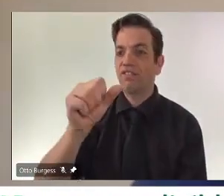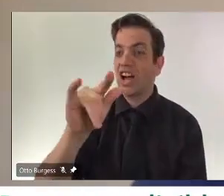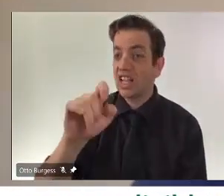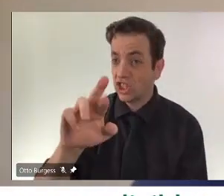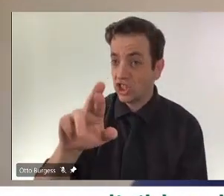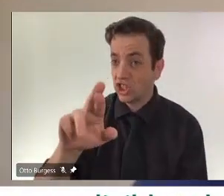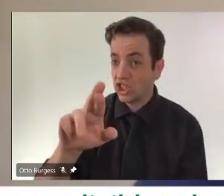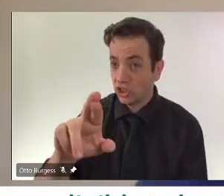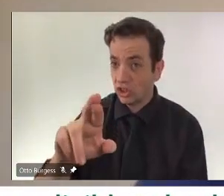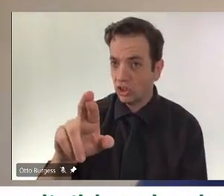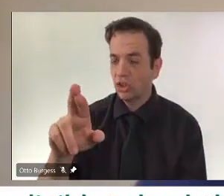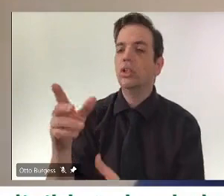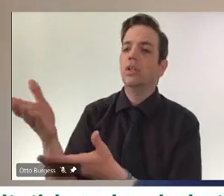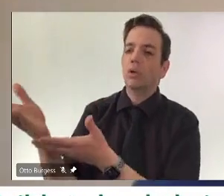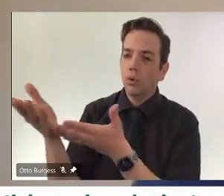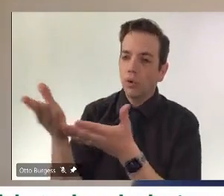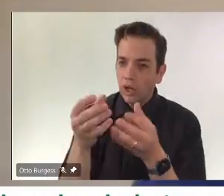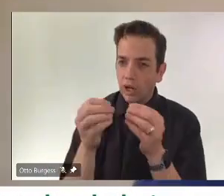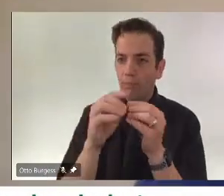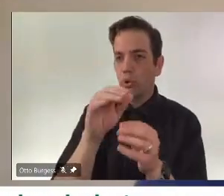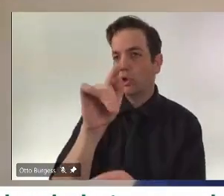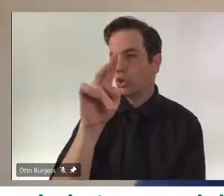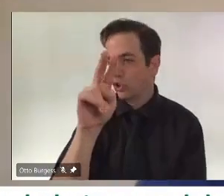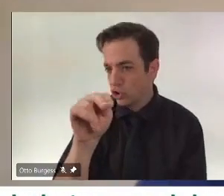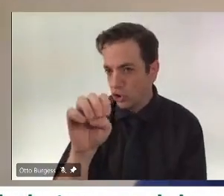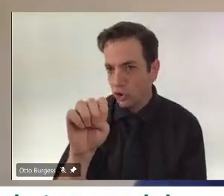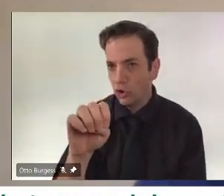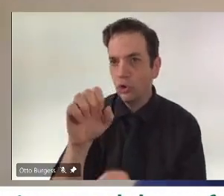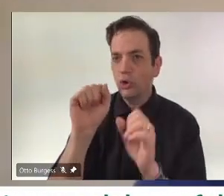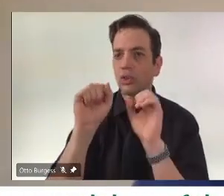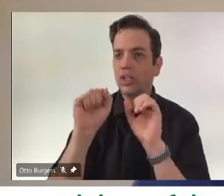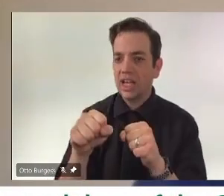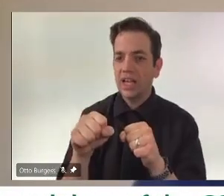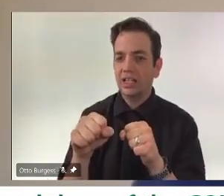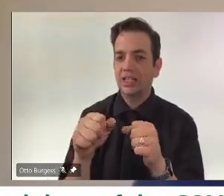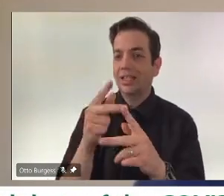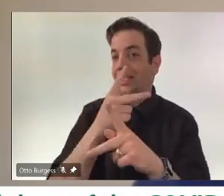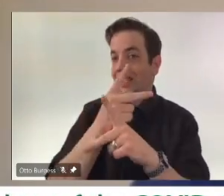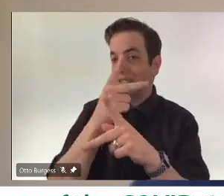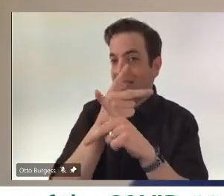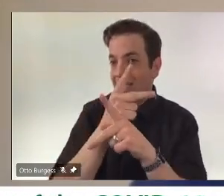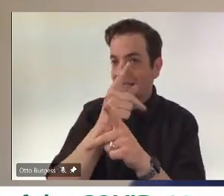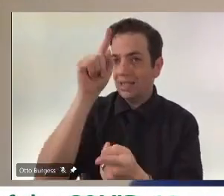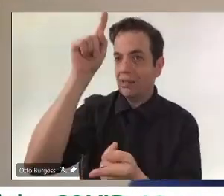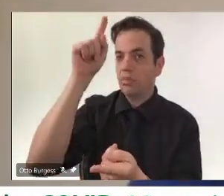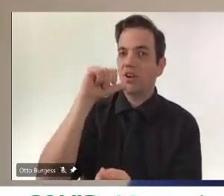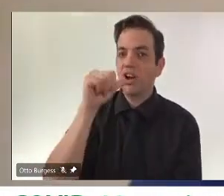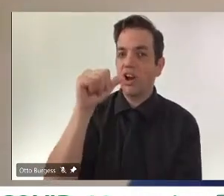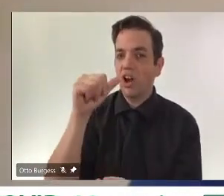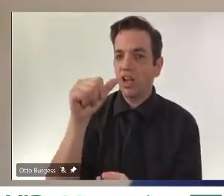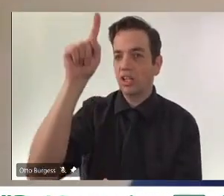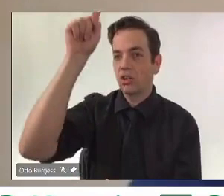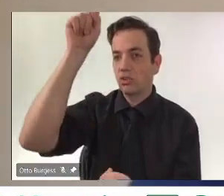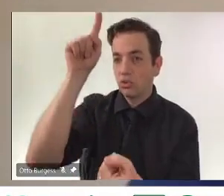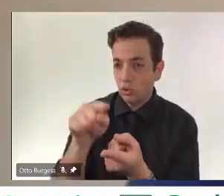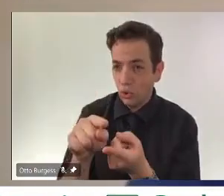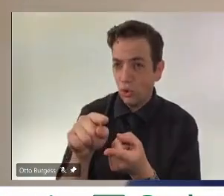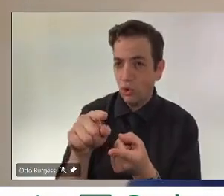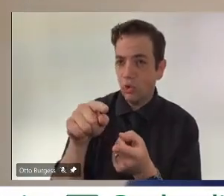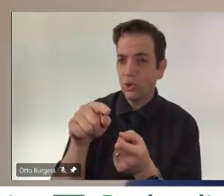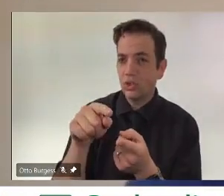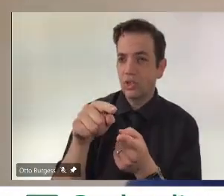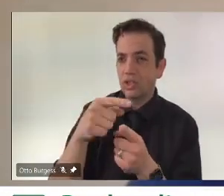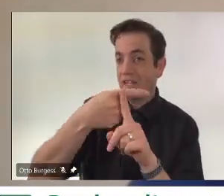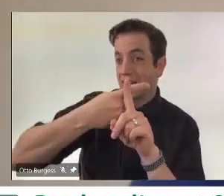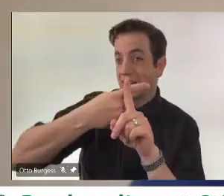that decision to come. You'll see much more availability in the upcoming weeks. And again, you know, we wish we could vaccinate everyone